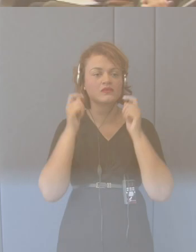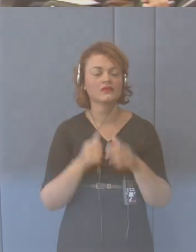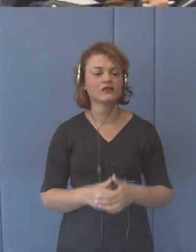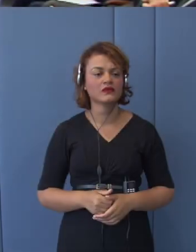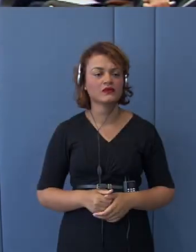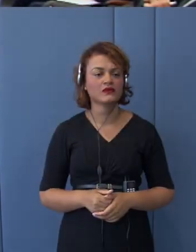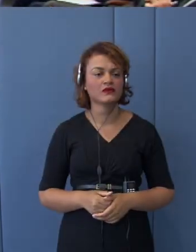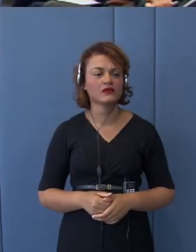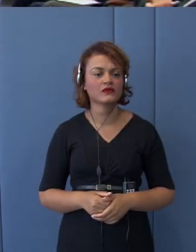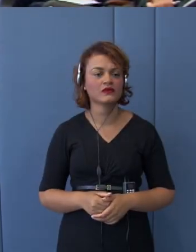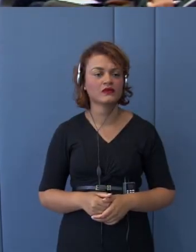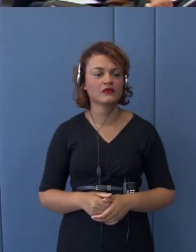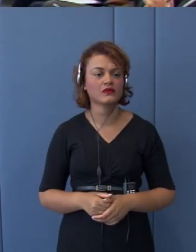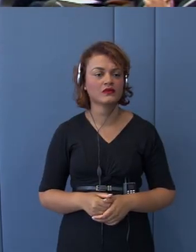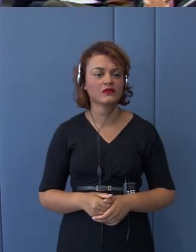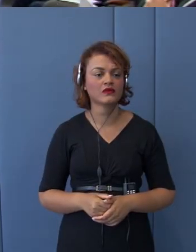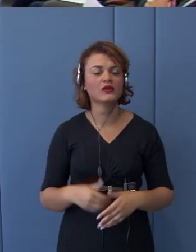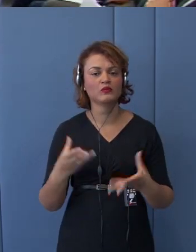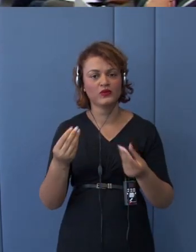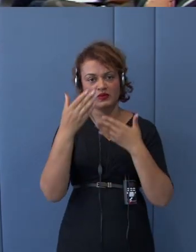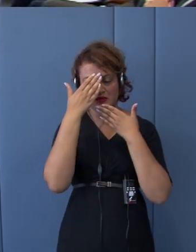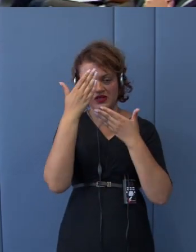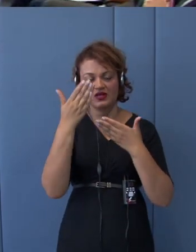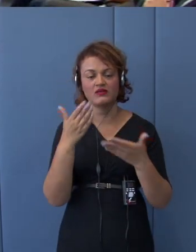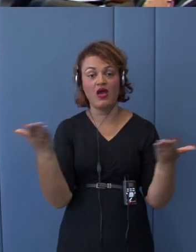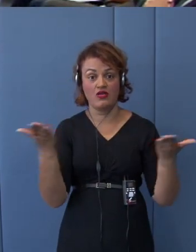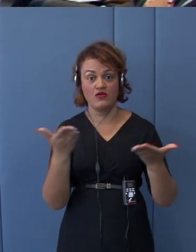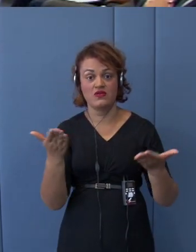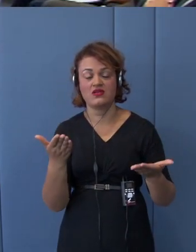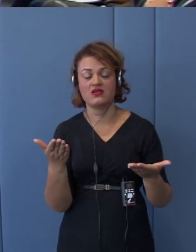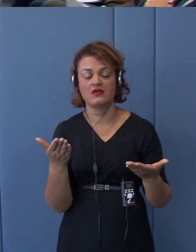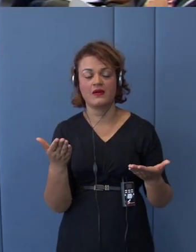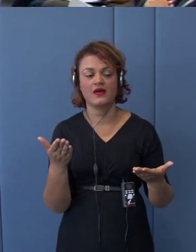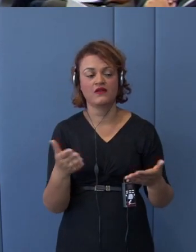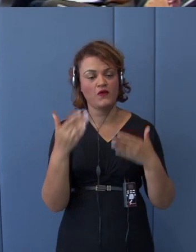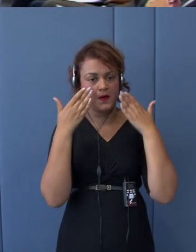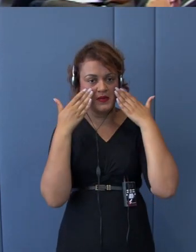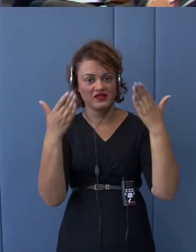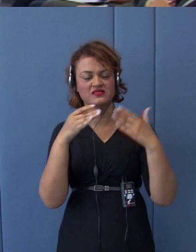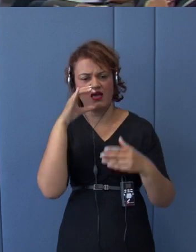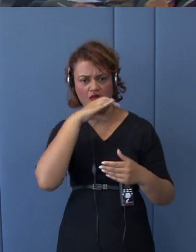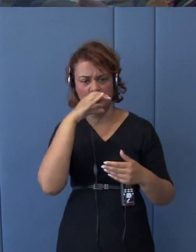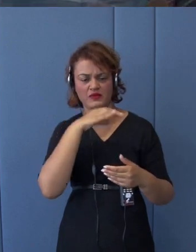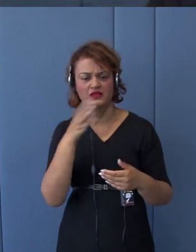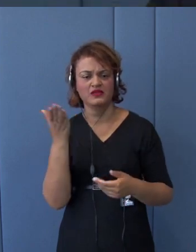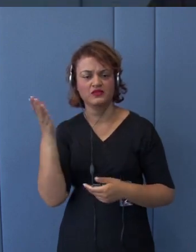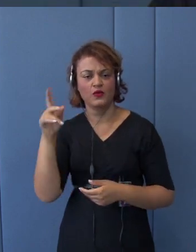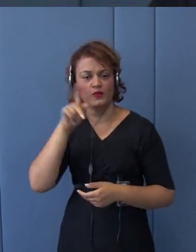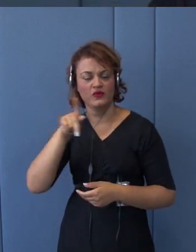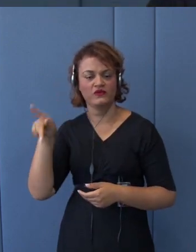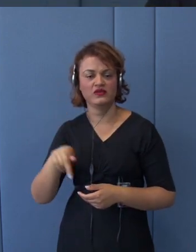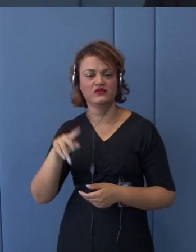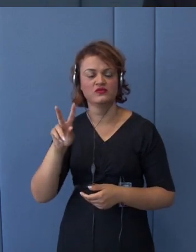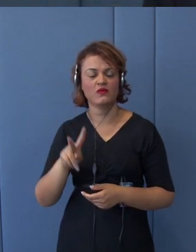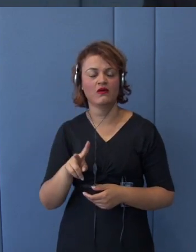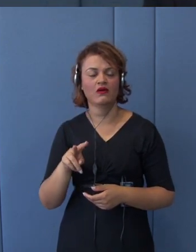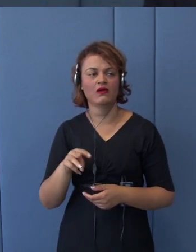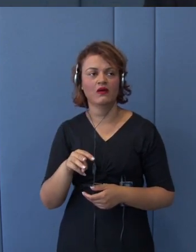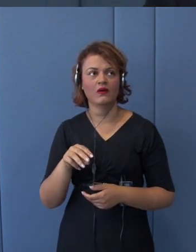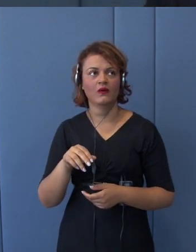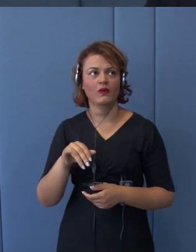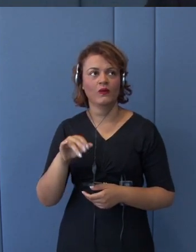I will now introduce very briefly Professor Watanabe, although he has already been